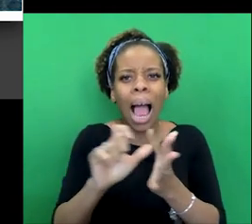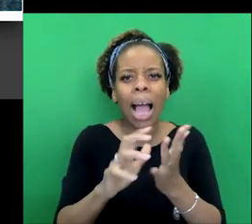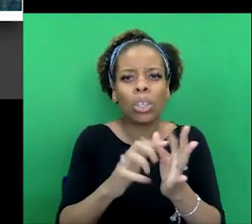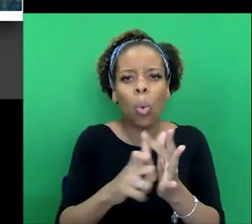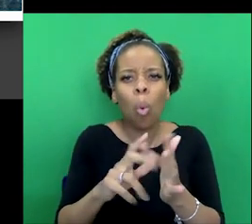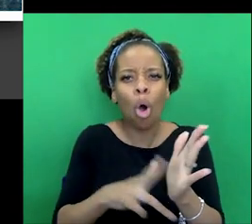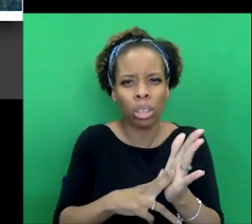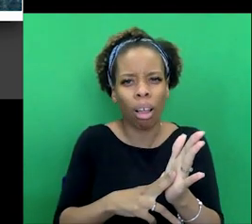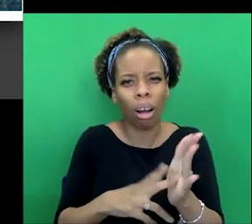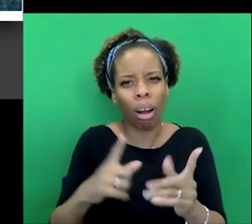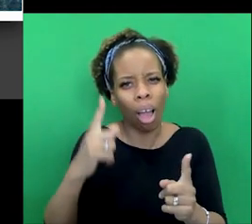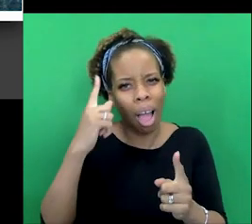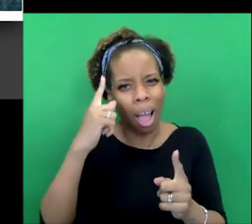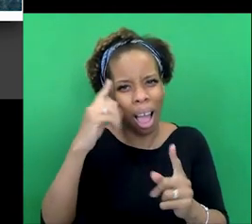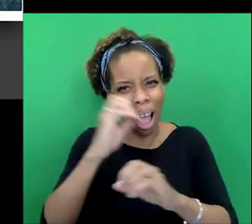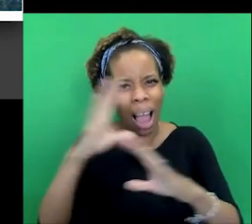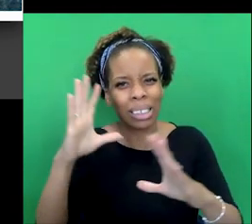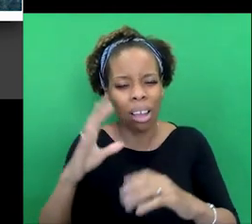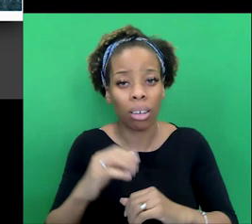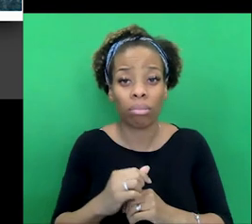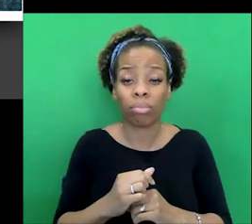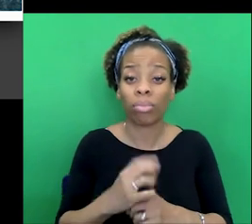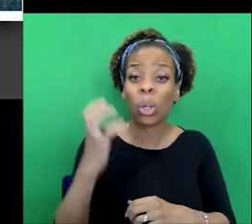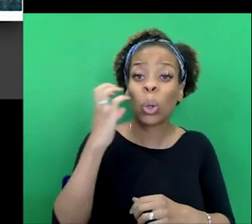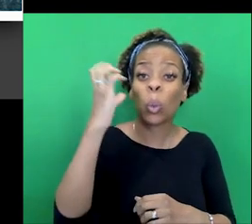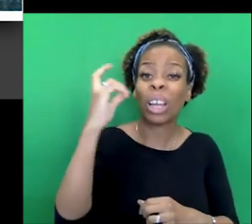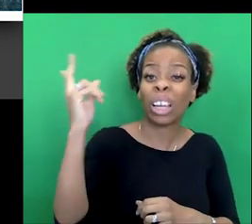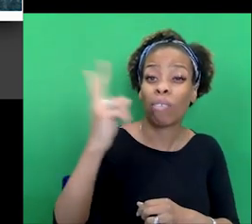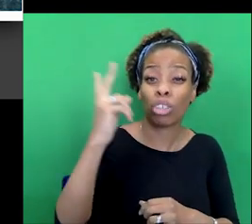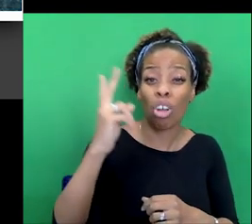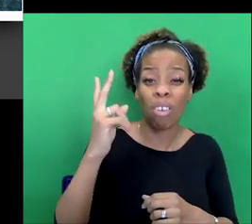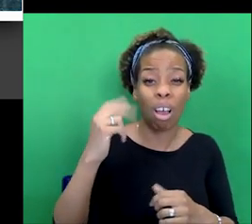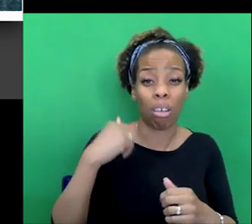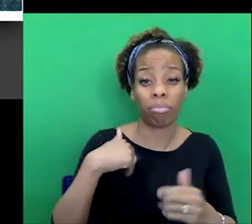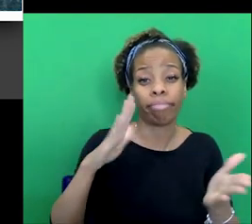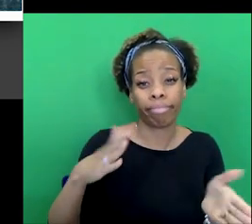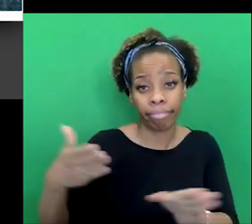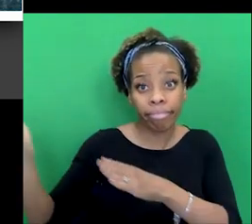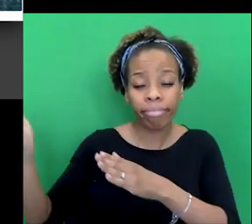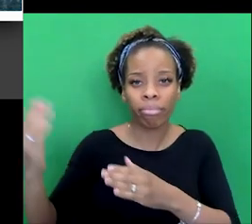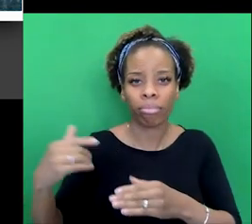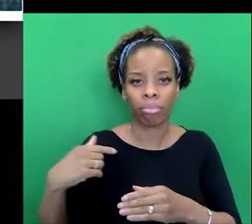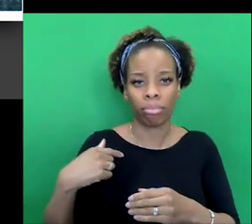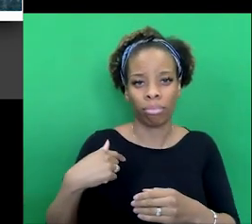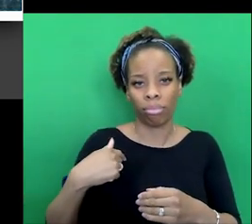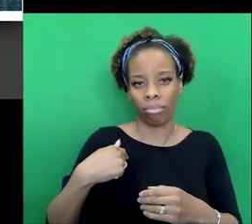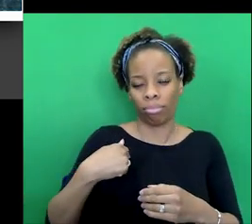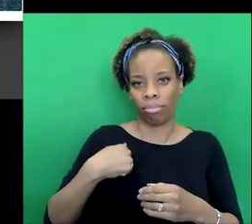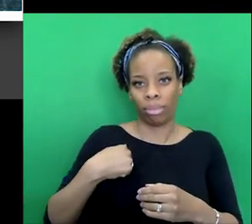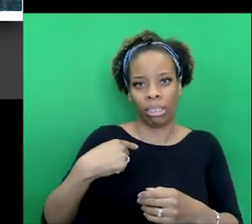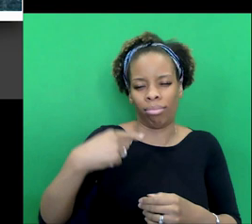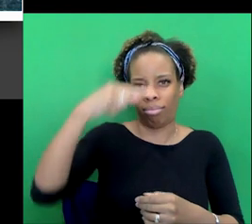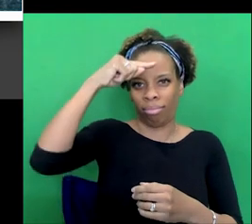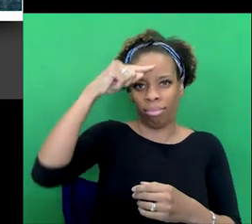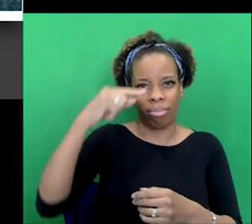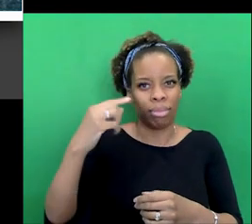Well, know, Queen Victoria's gone. This is the, you know, she symbolized empire. So for me, you know, I have written on Queen Victoria